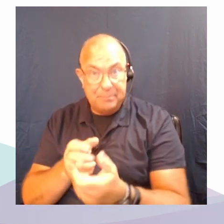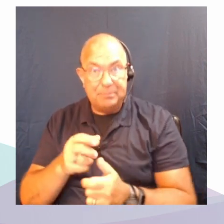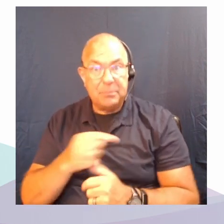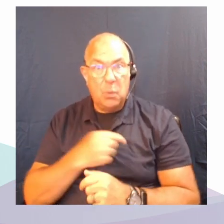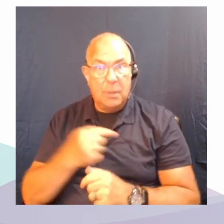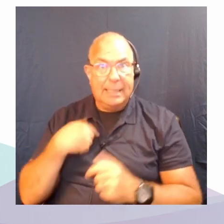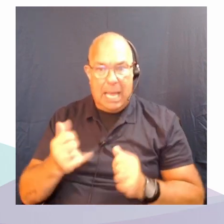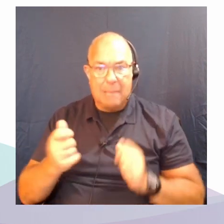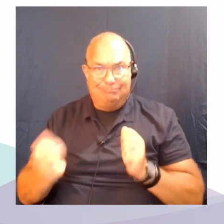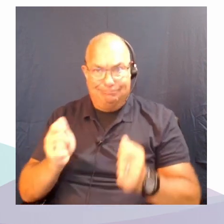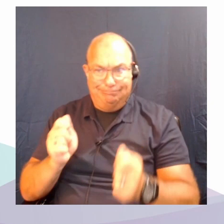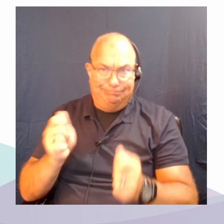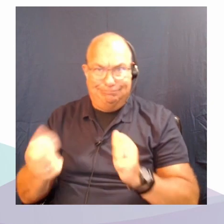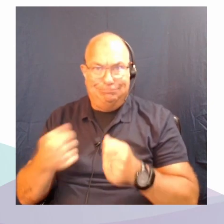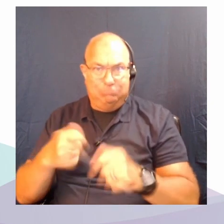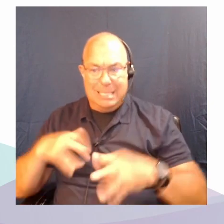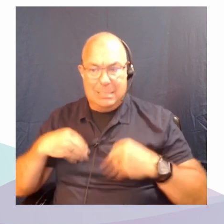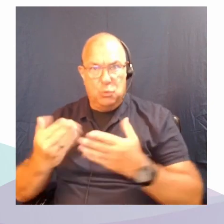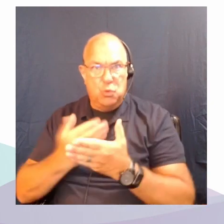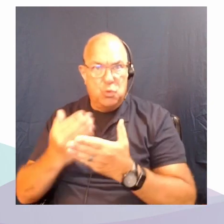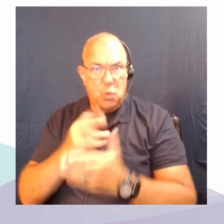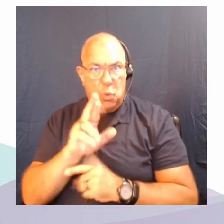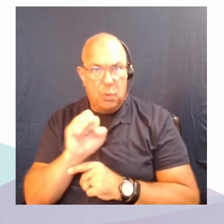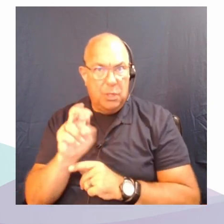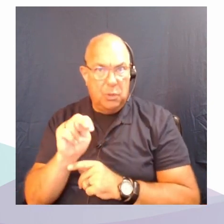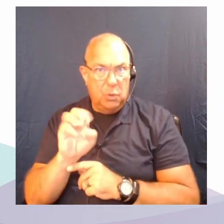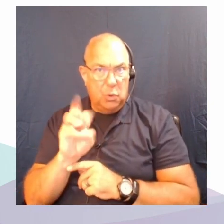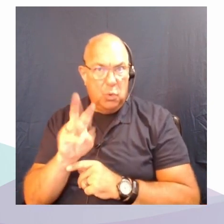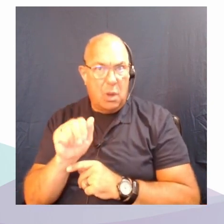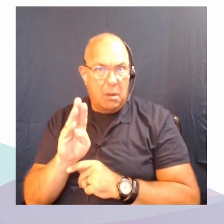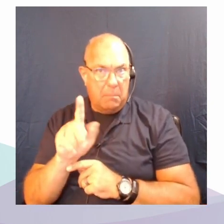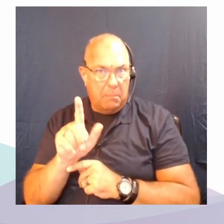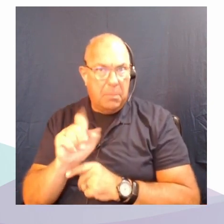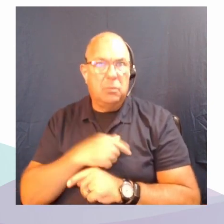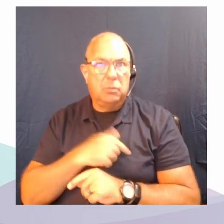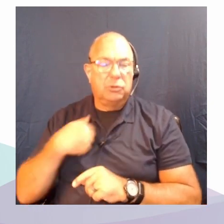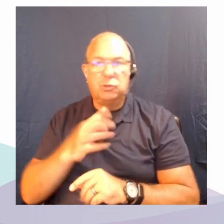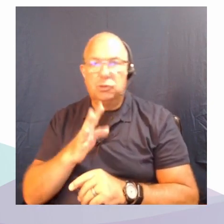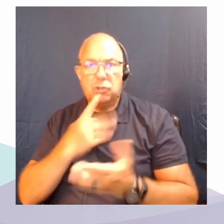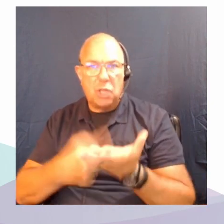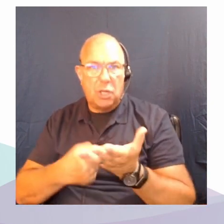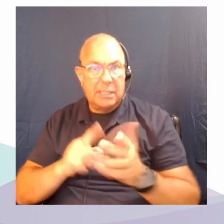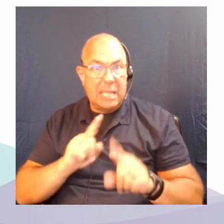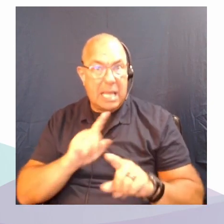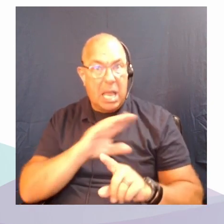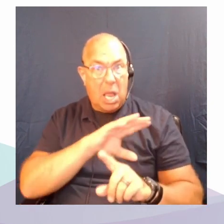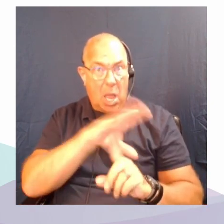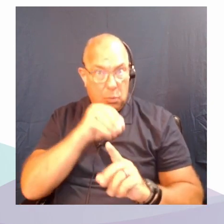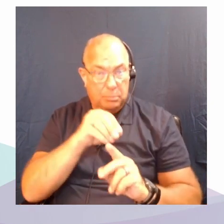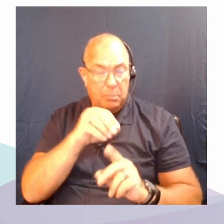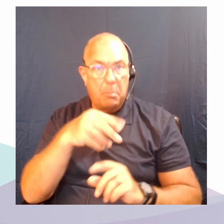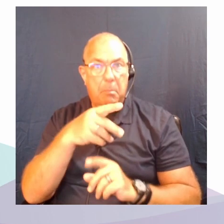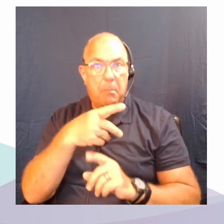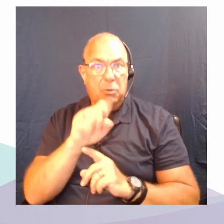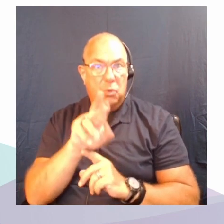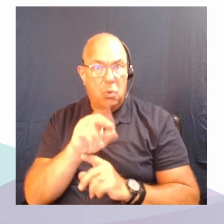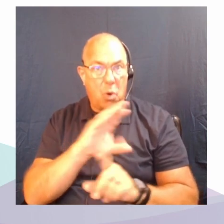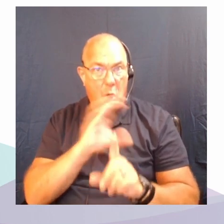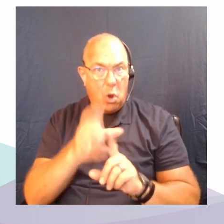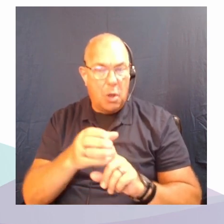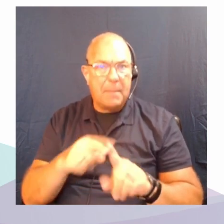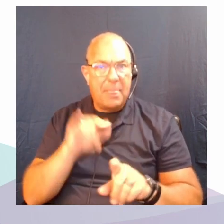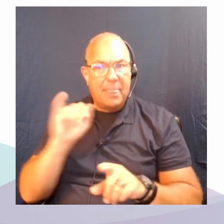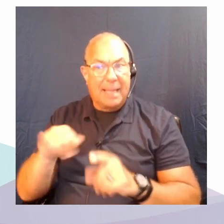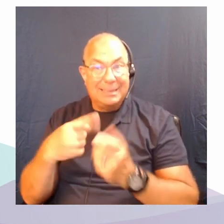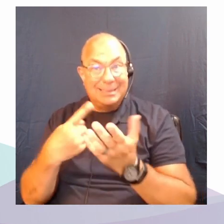renewables in the way that I think we've been talking about in petro cultures that I think remains to be seen but I think that discussion is going to come